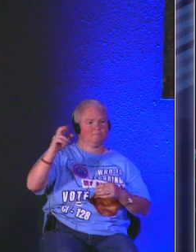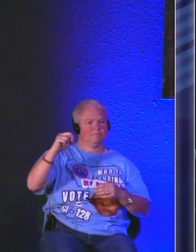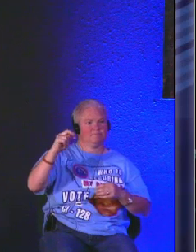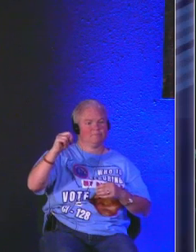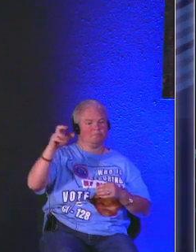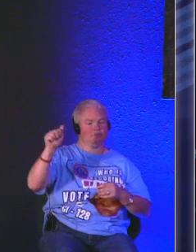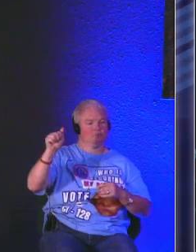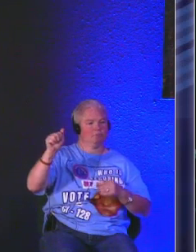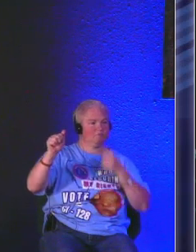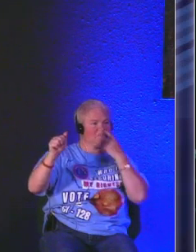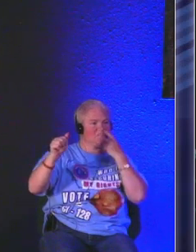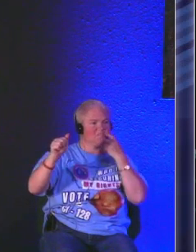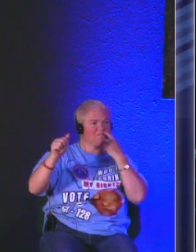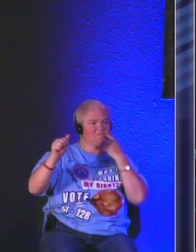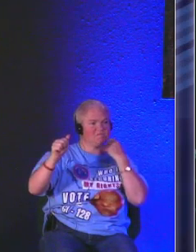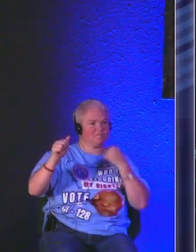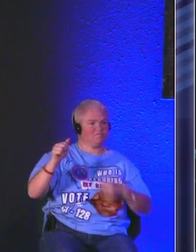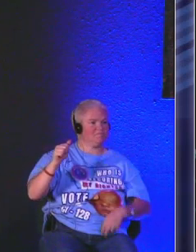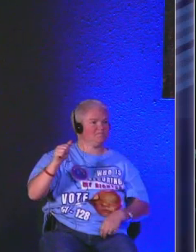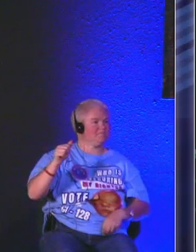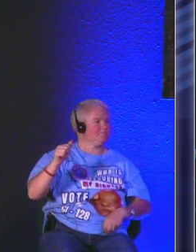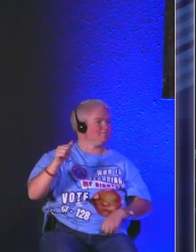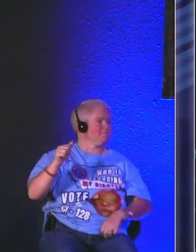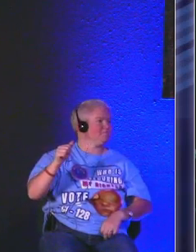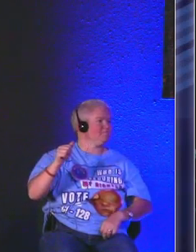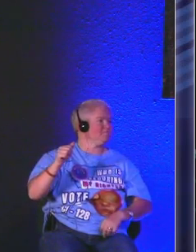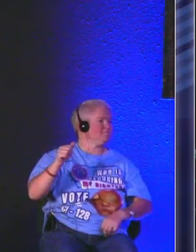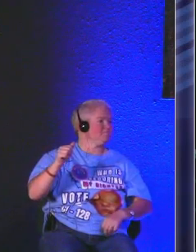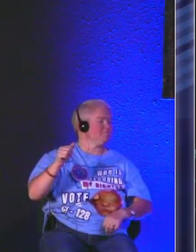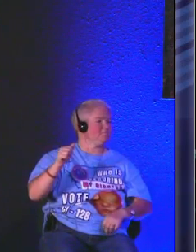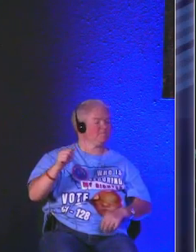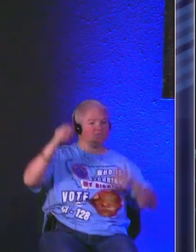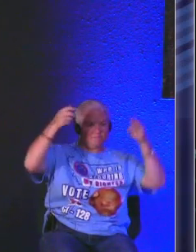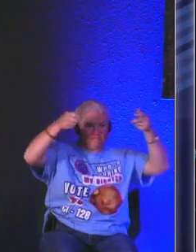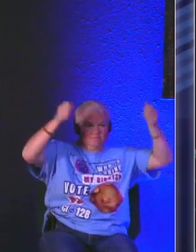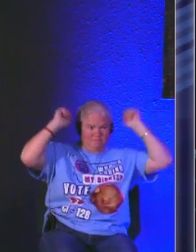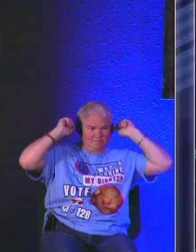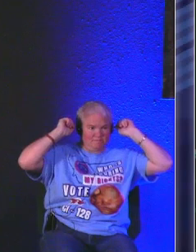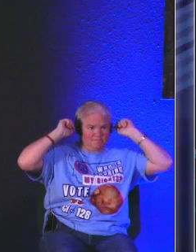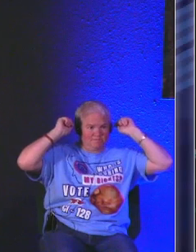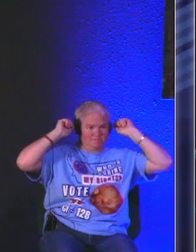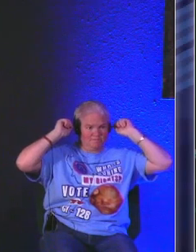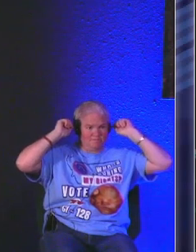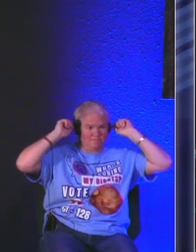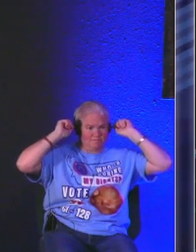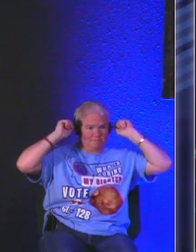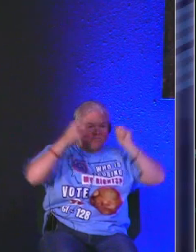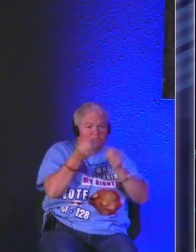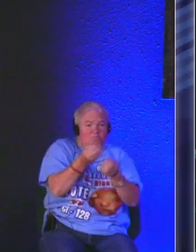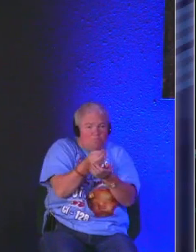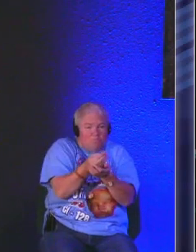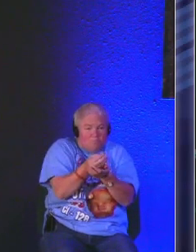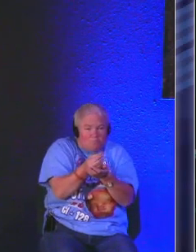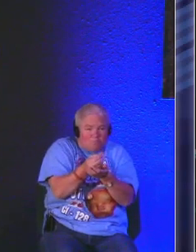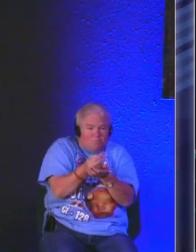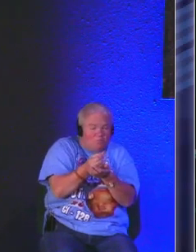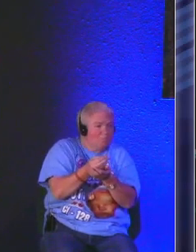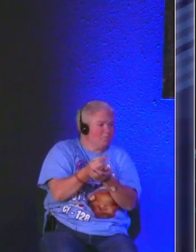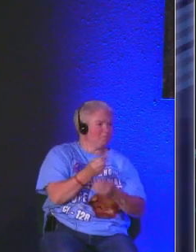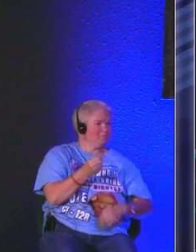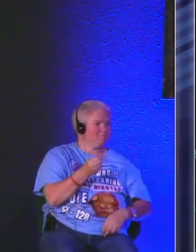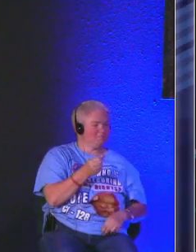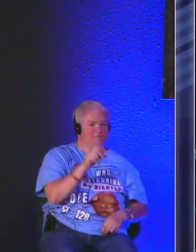and uh we figured yeah we figured her hat would appreciate bucks you know